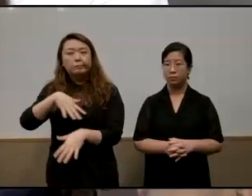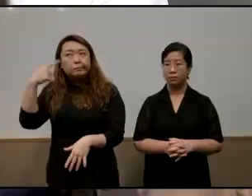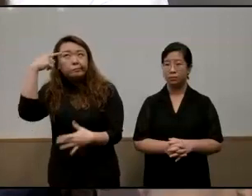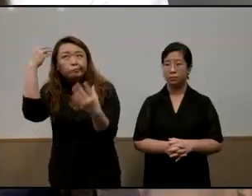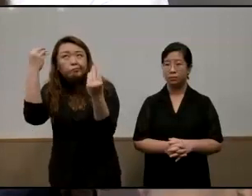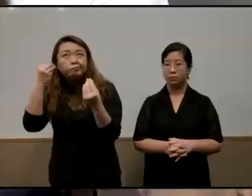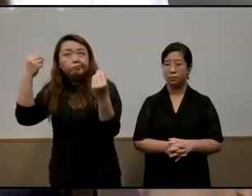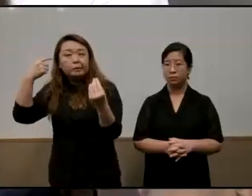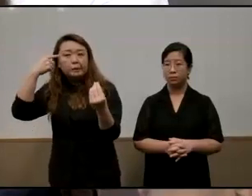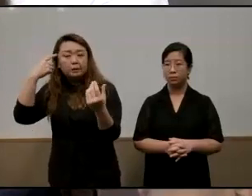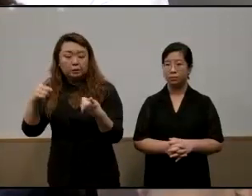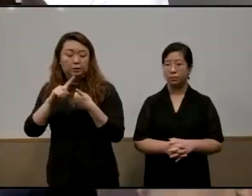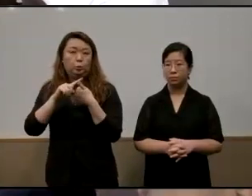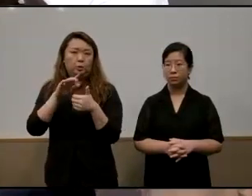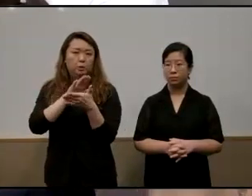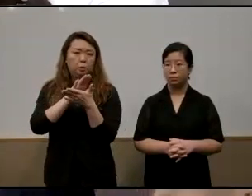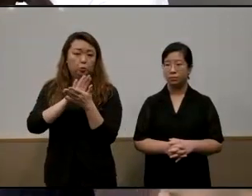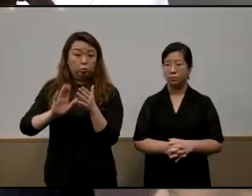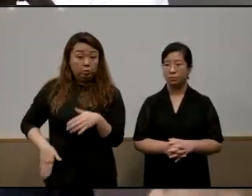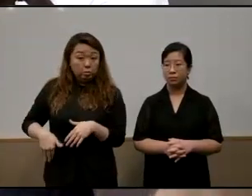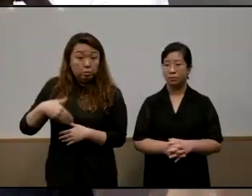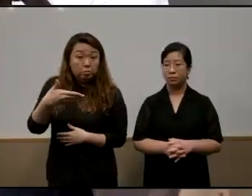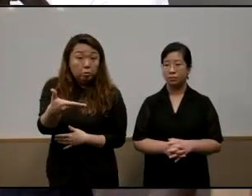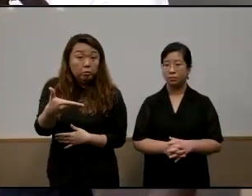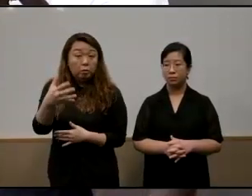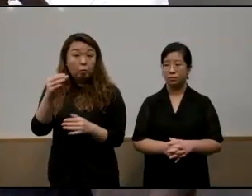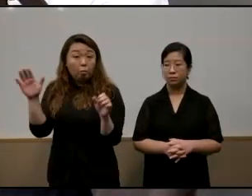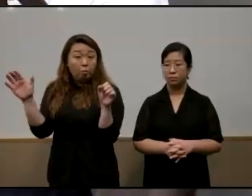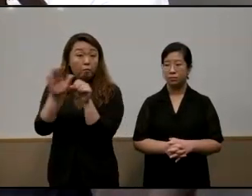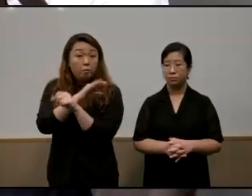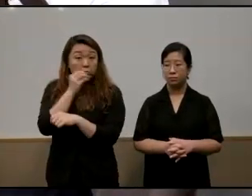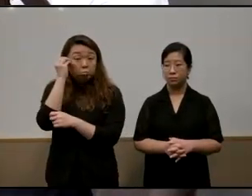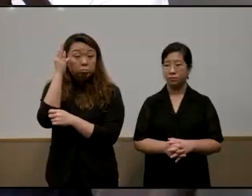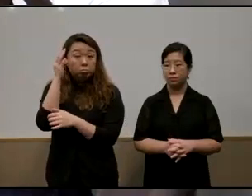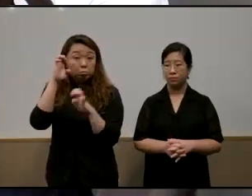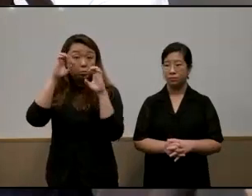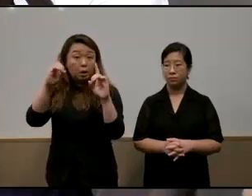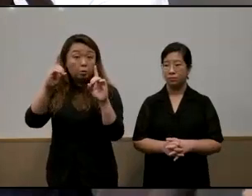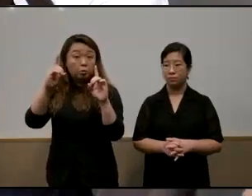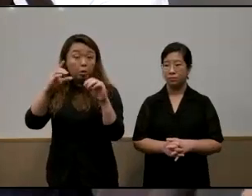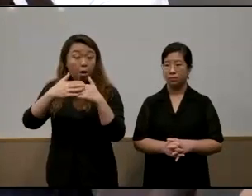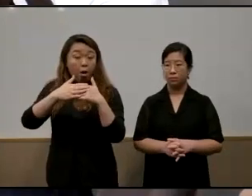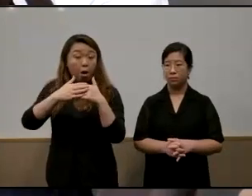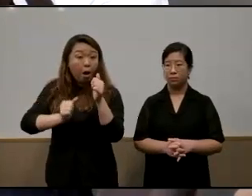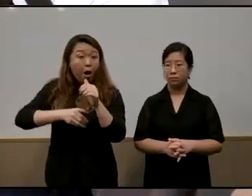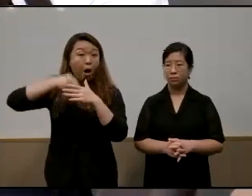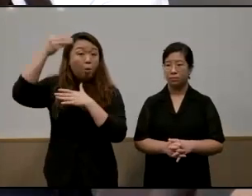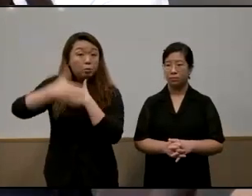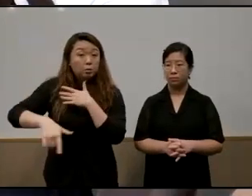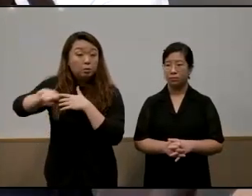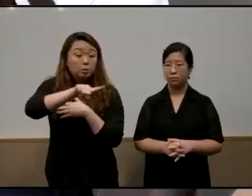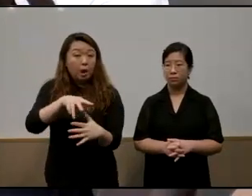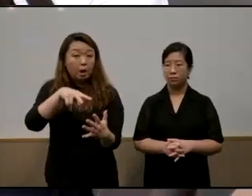are schools providing a comprehensive education beyond just the